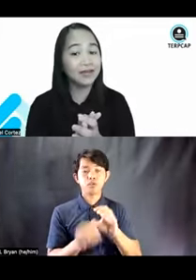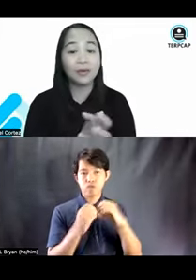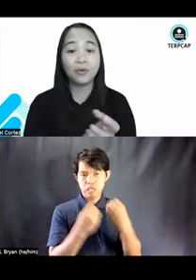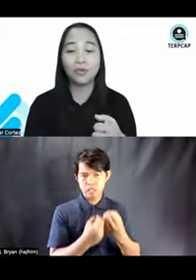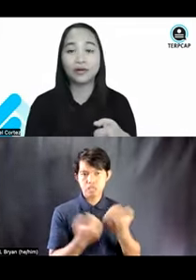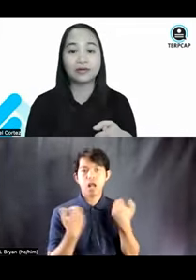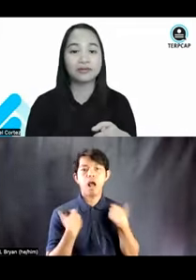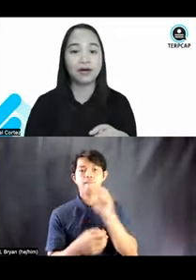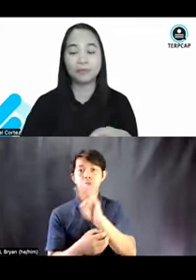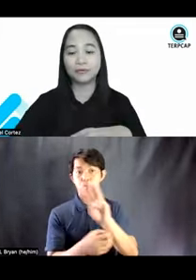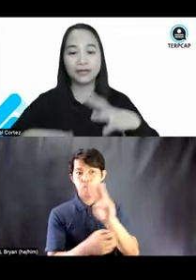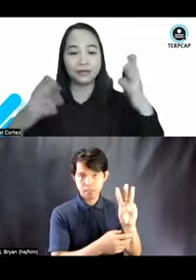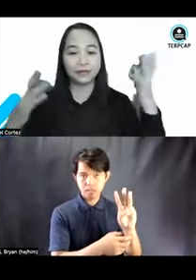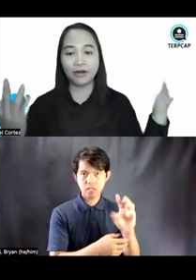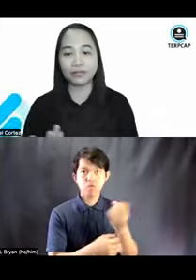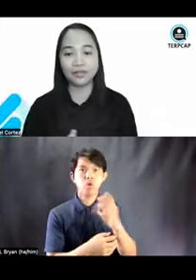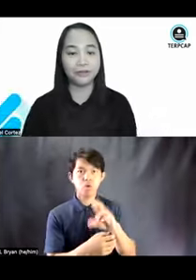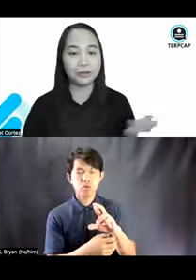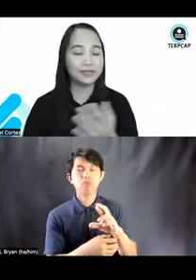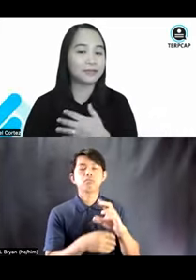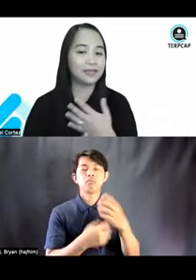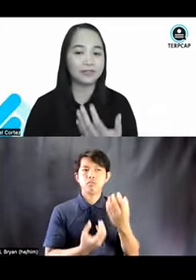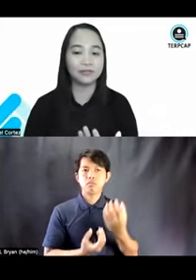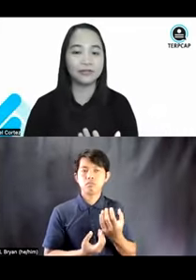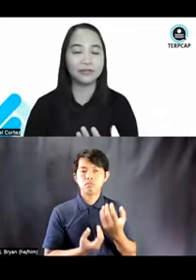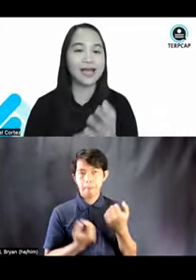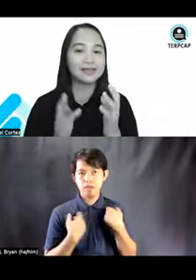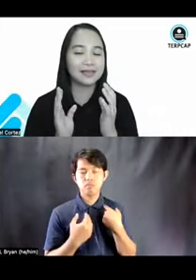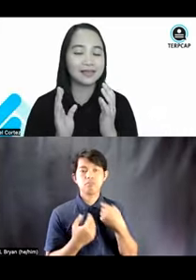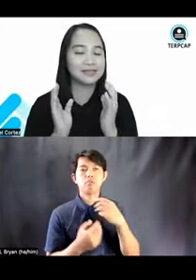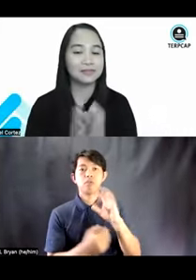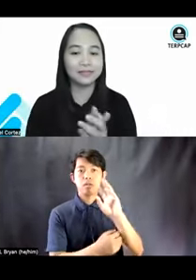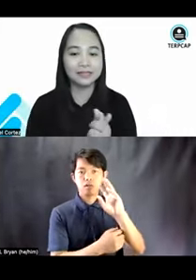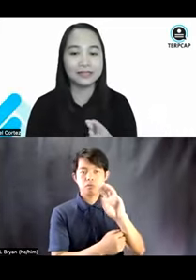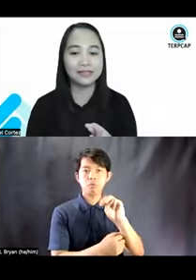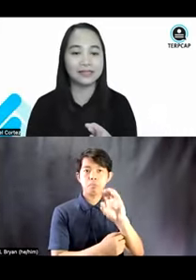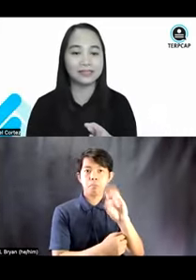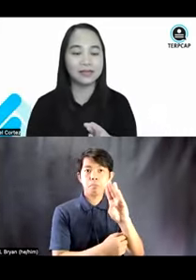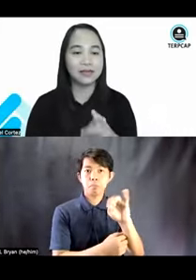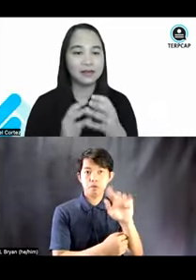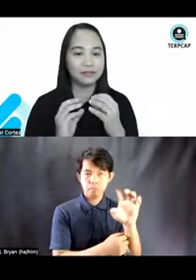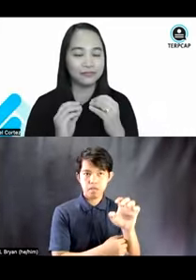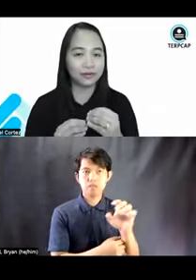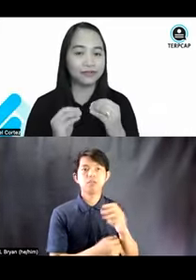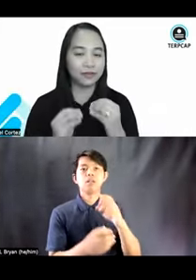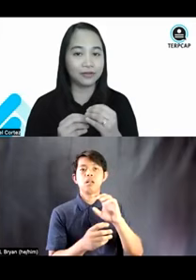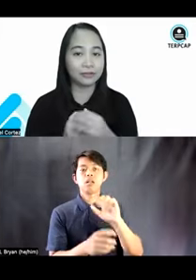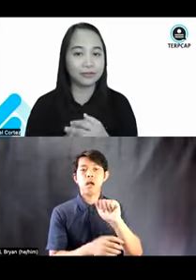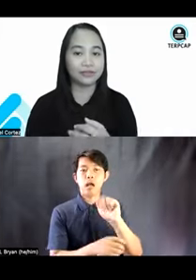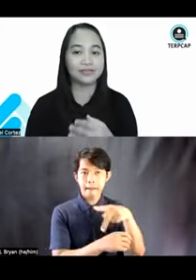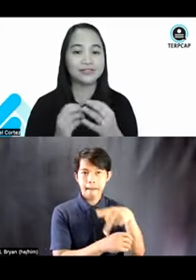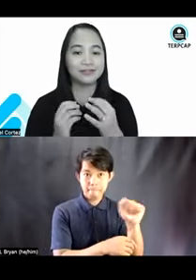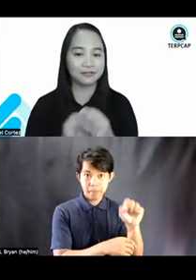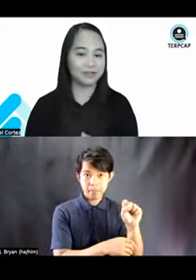or operating or offering a mobile application, know, accessibility is a very, very